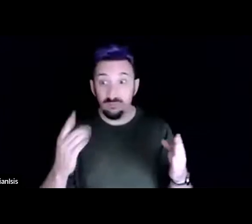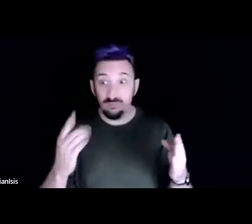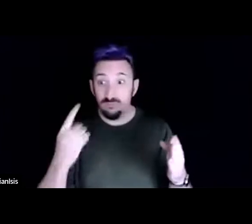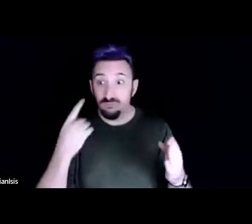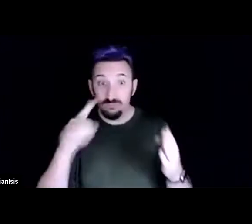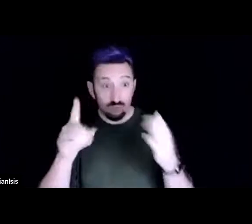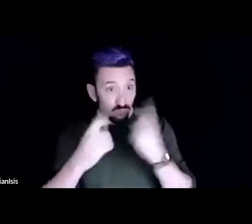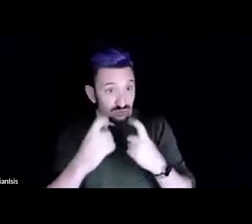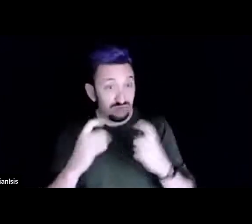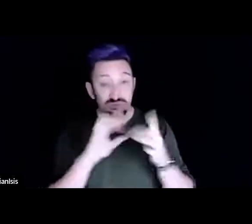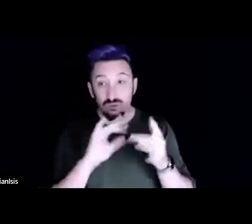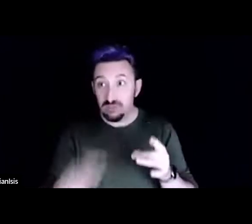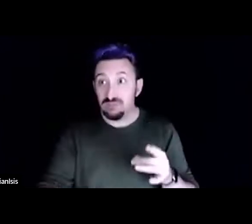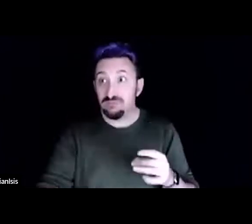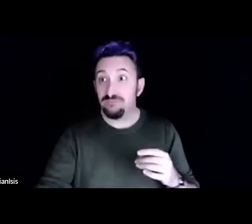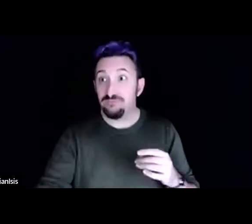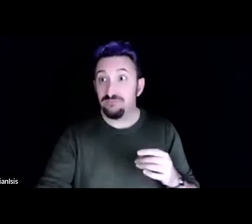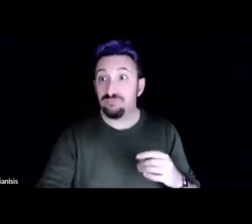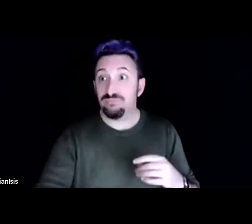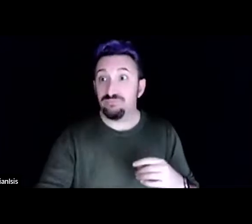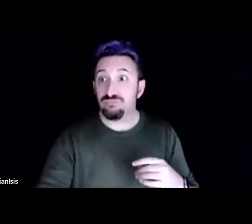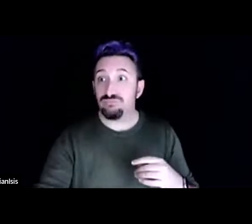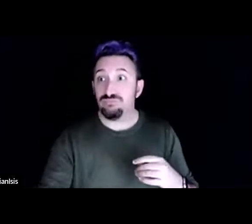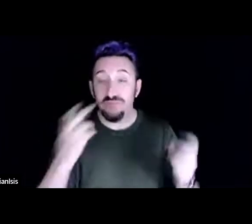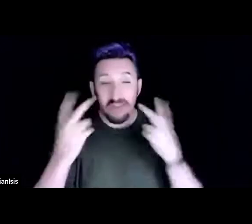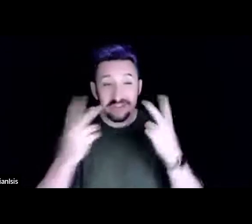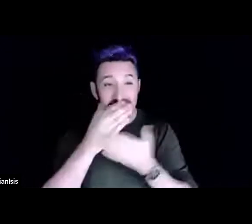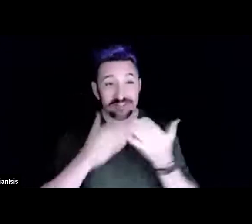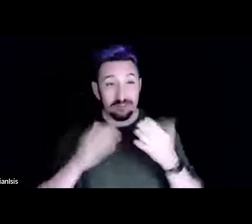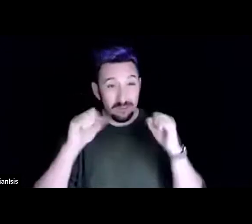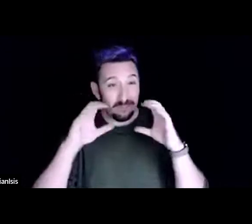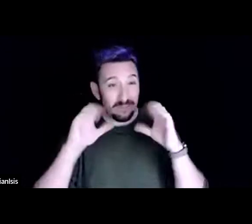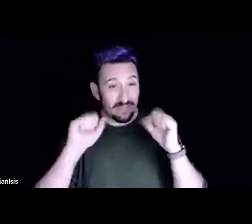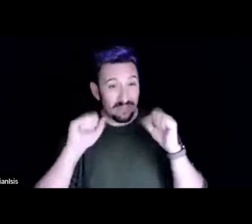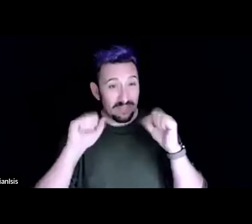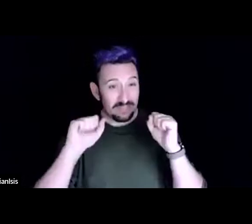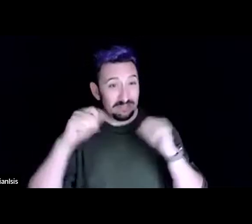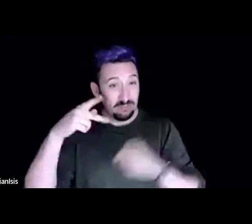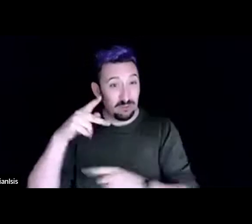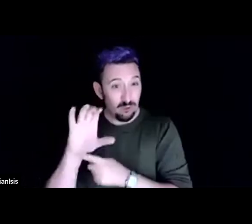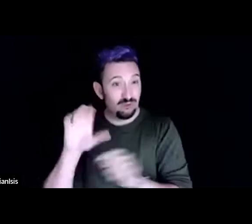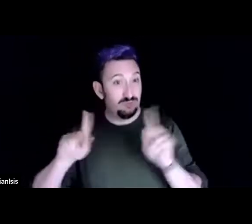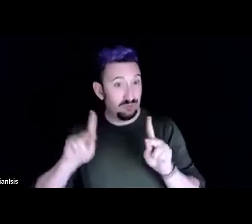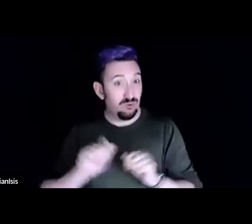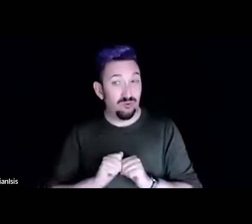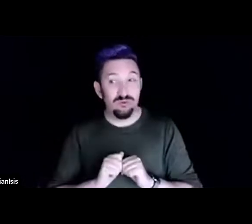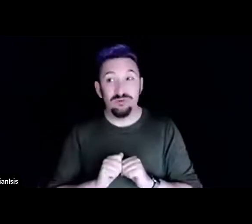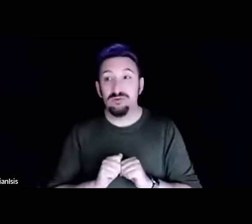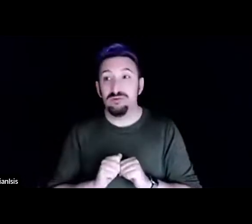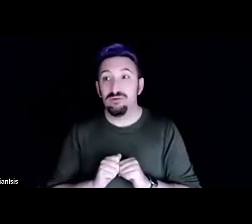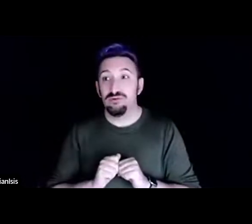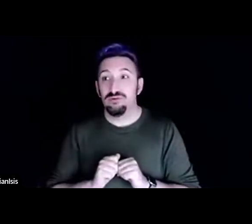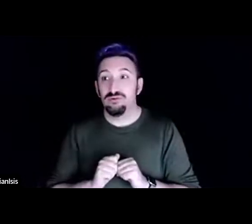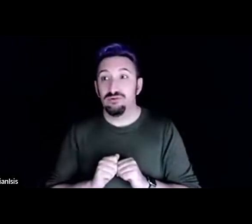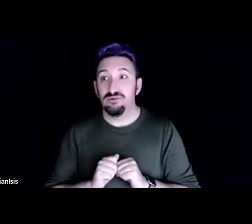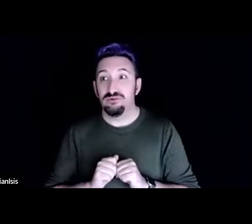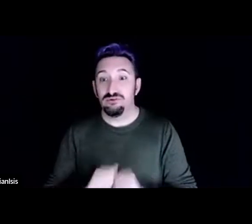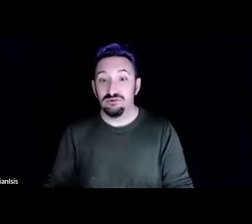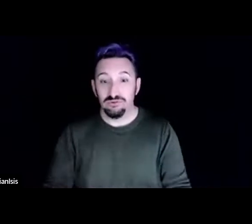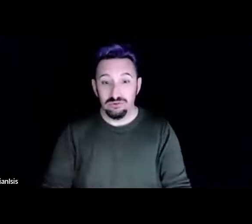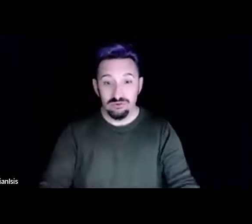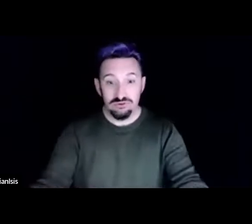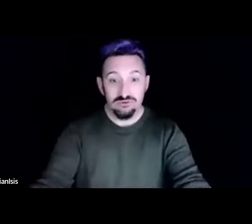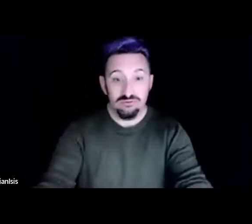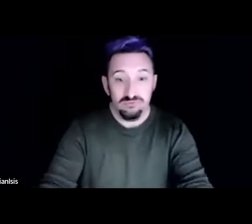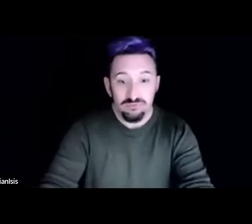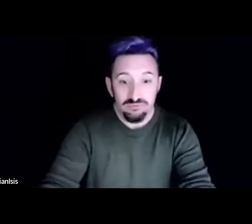see some amazing permaculture folks there in our uh meeting